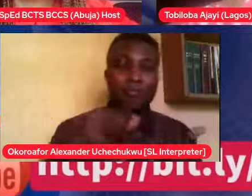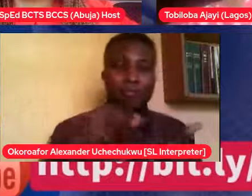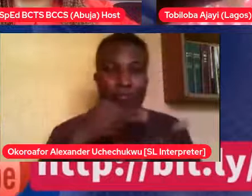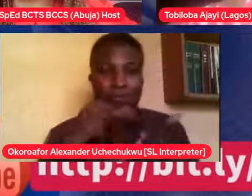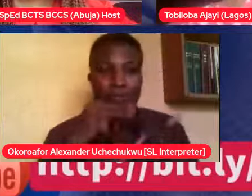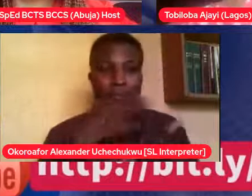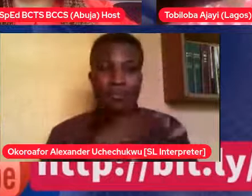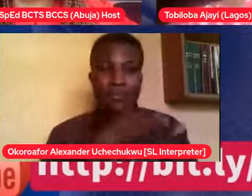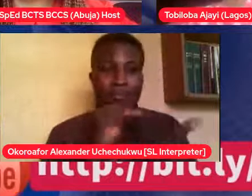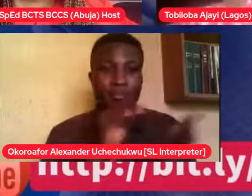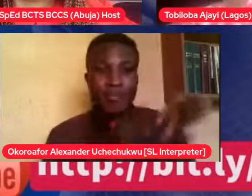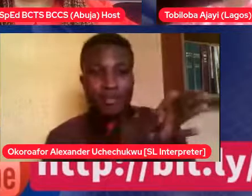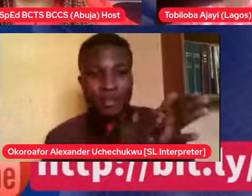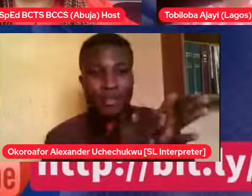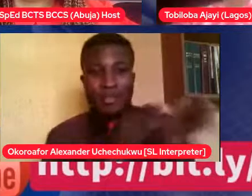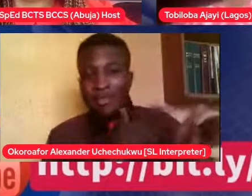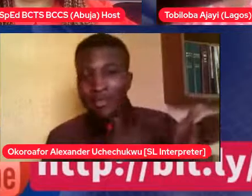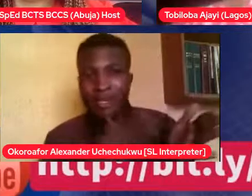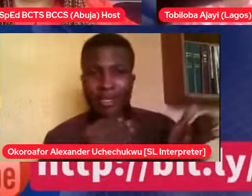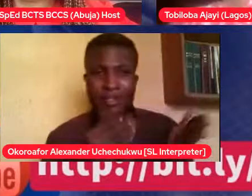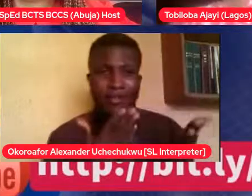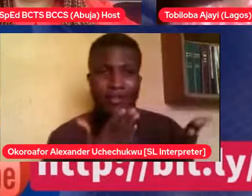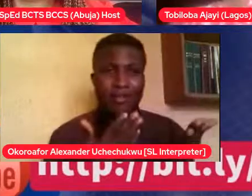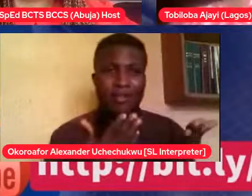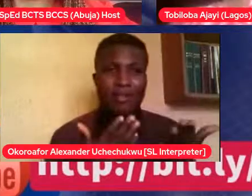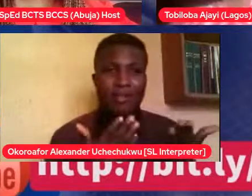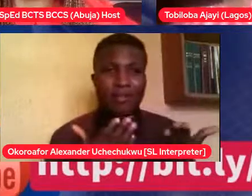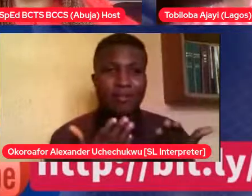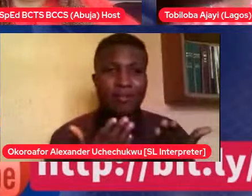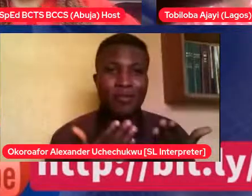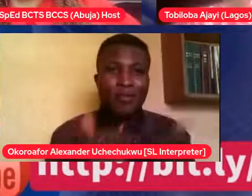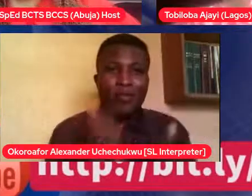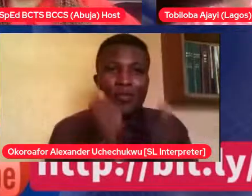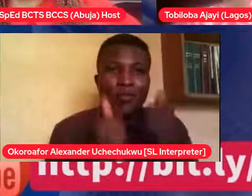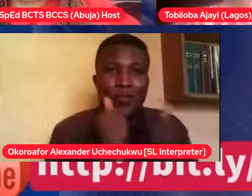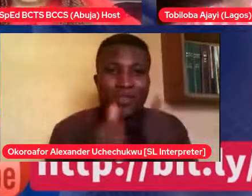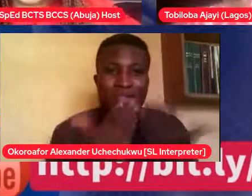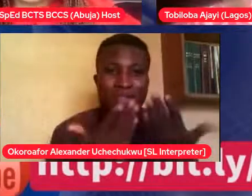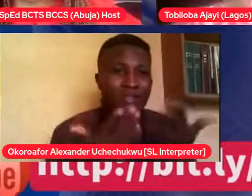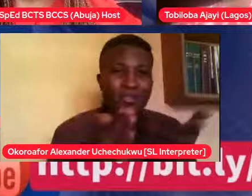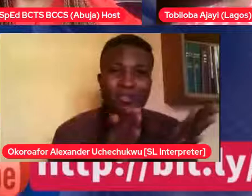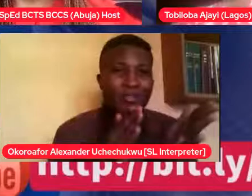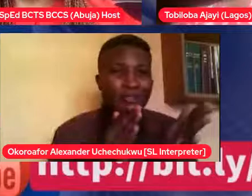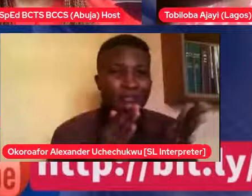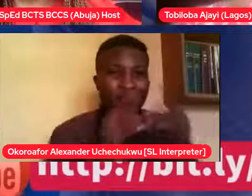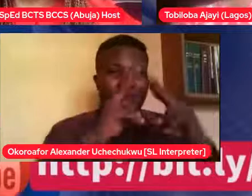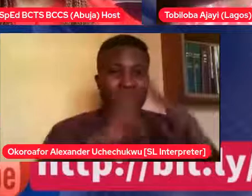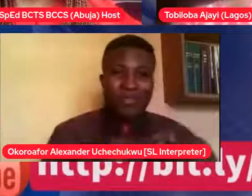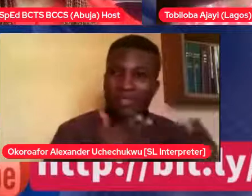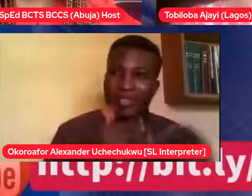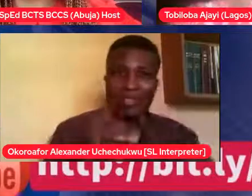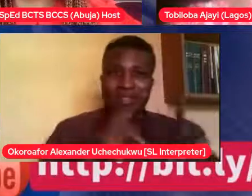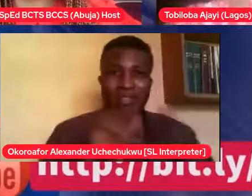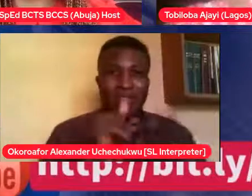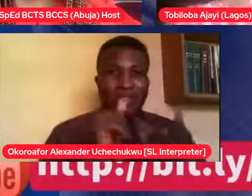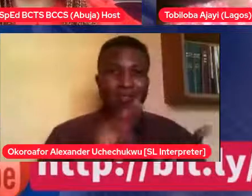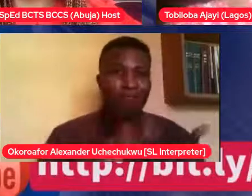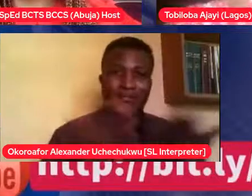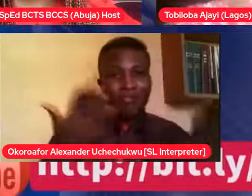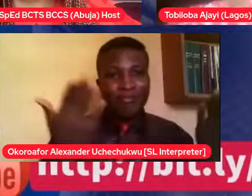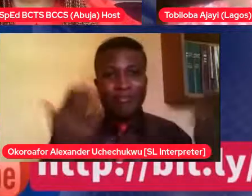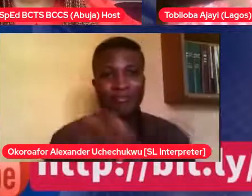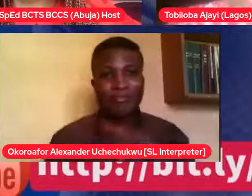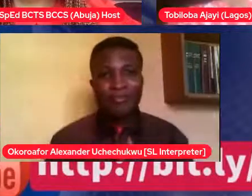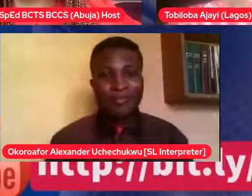Which, which villain did he slay that made him? Because I'm not understanding. Let's just, let's get to it. you know,